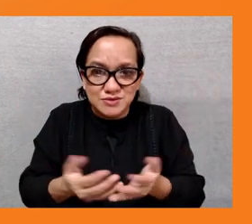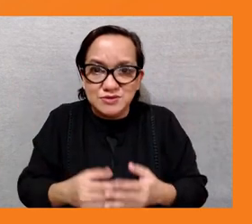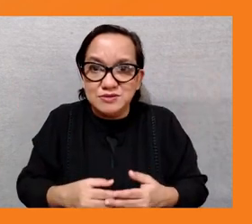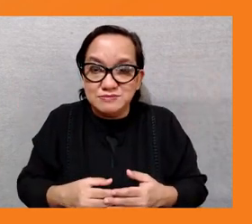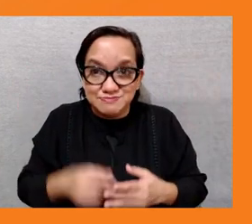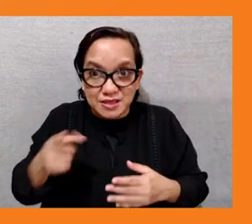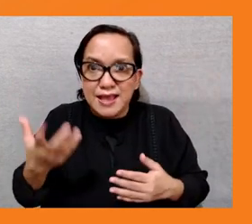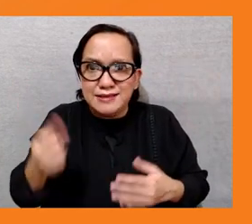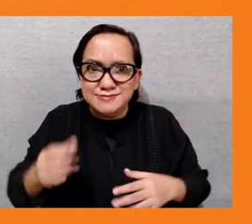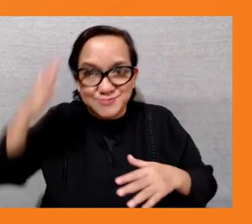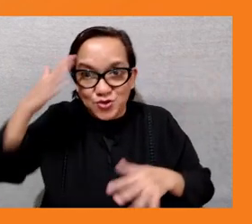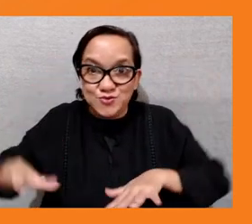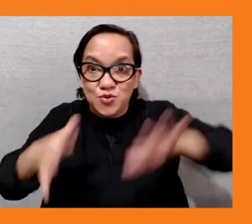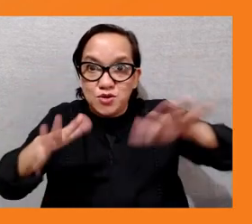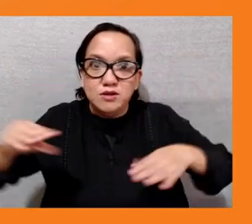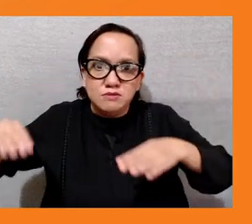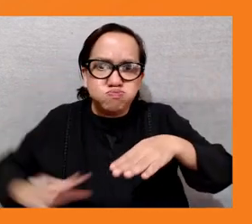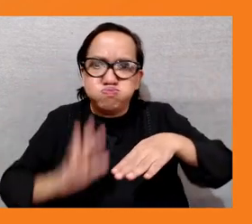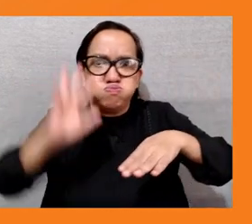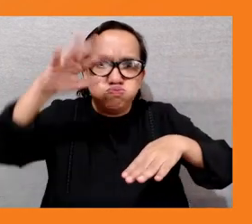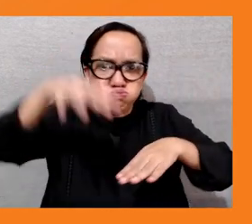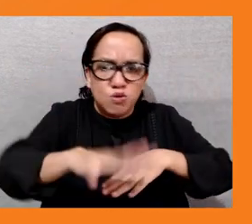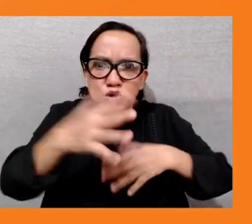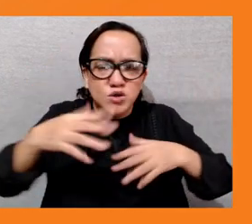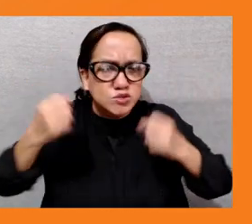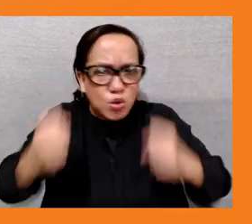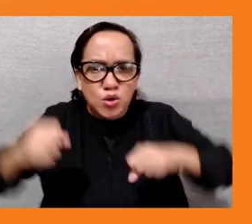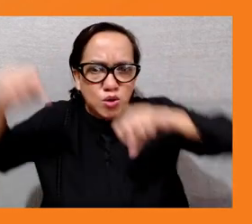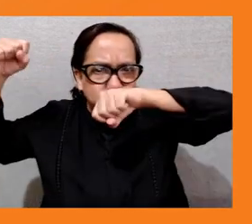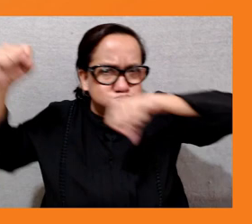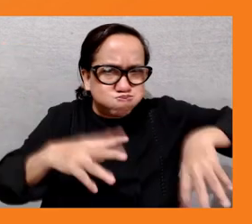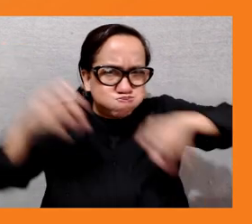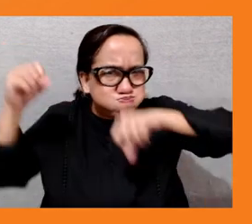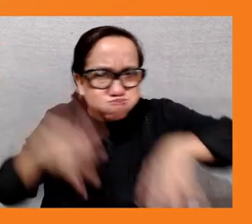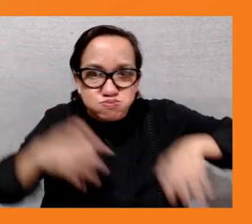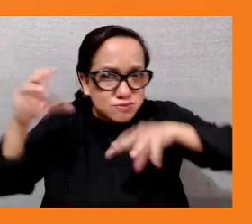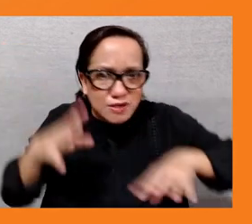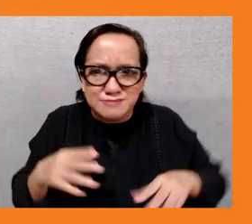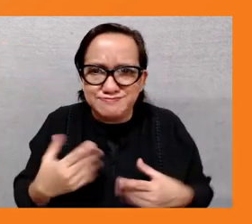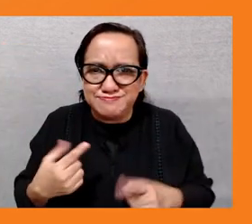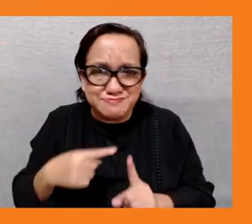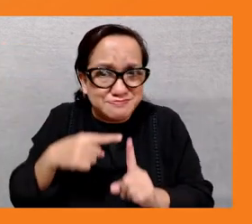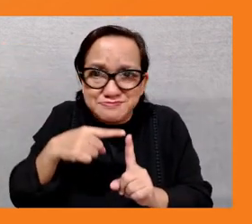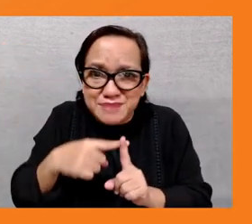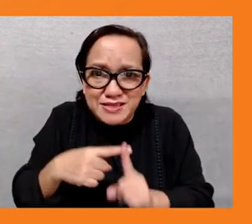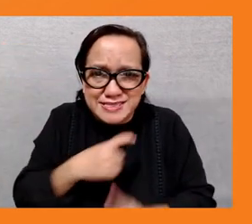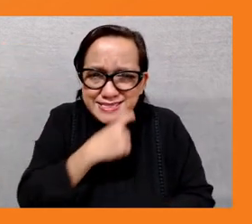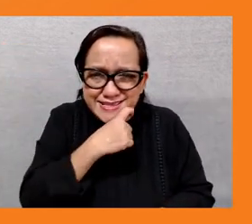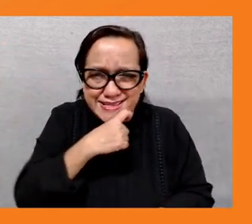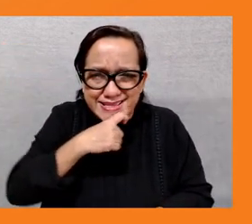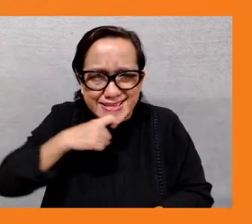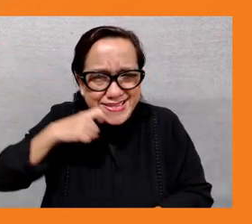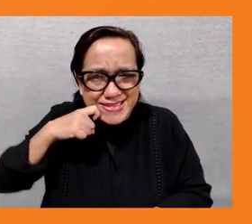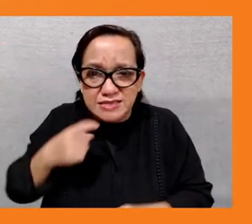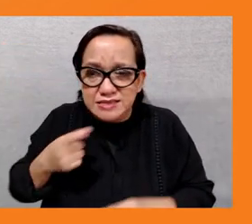droughts and with this climate vulnerability is worsened by high exposure and low coping capacities due to a combination